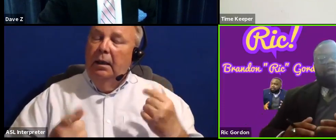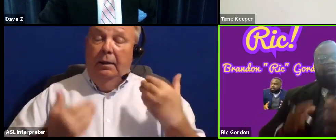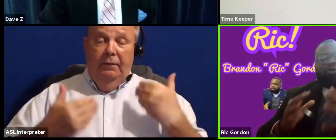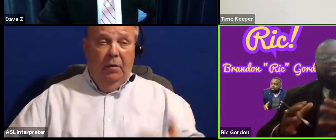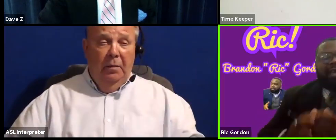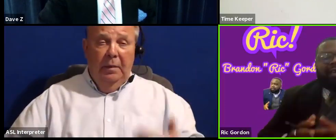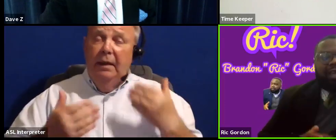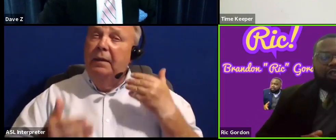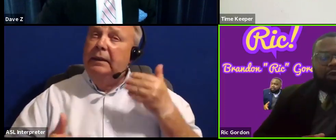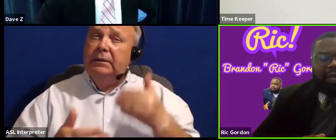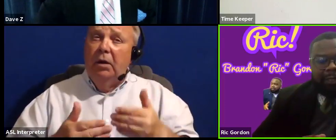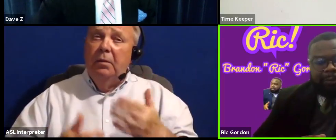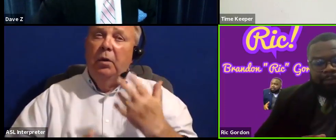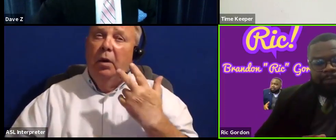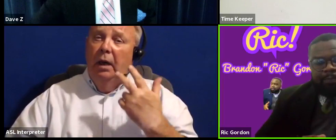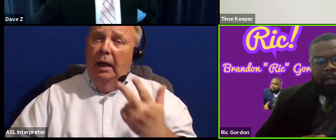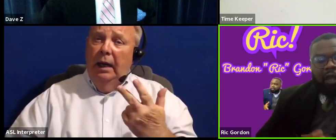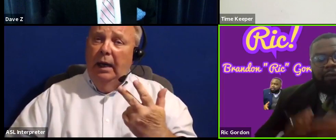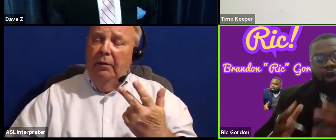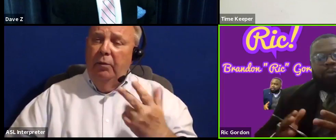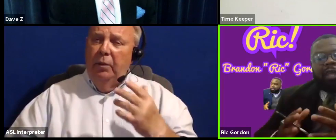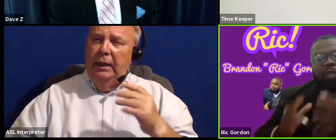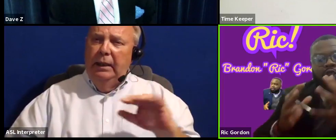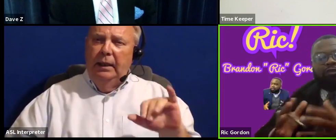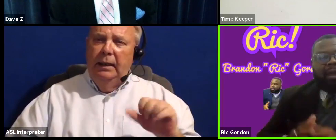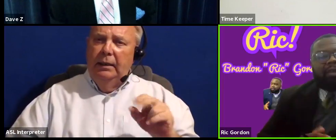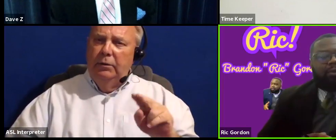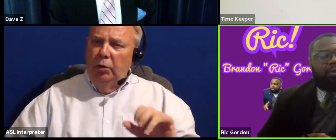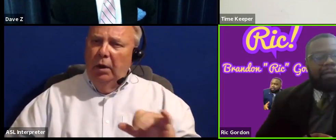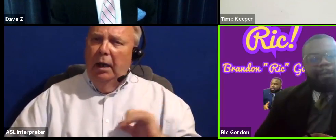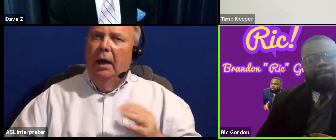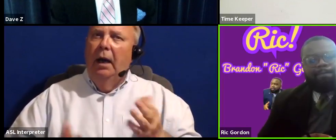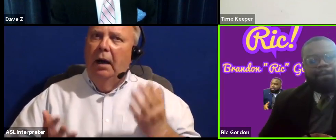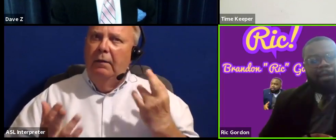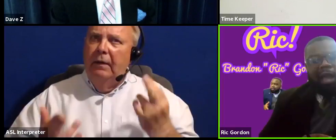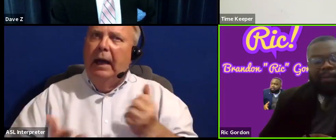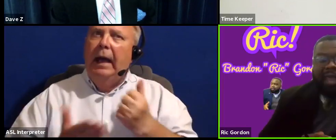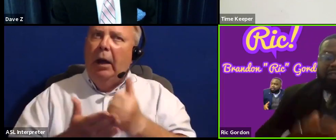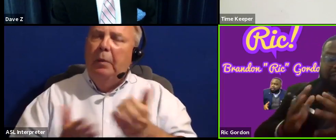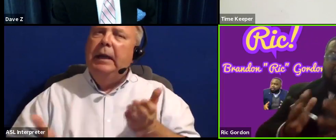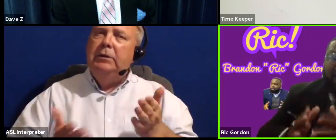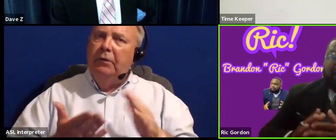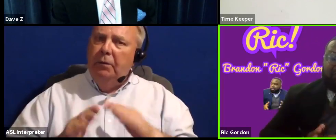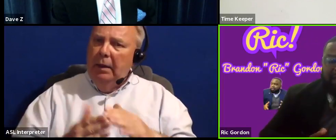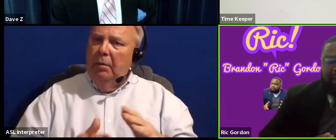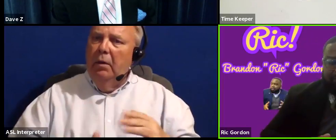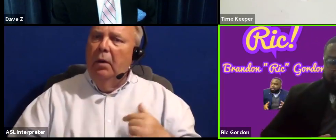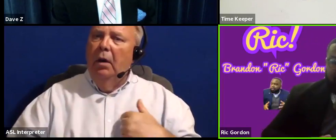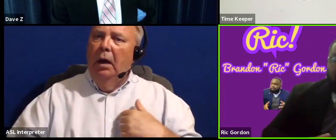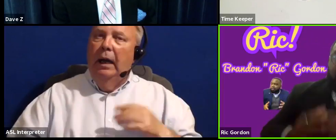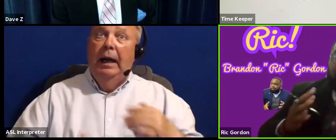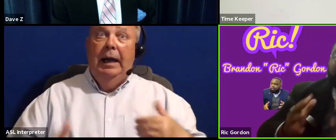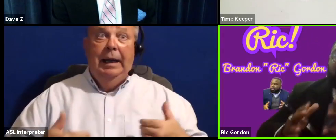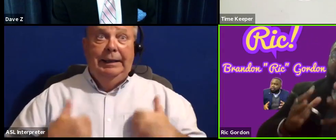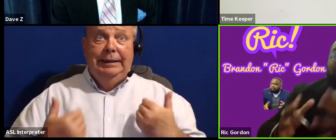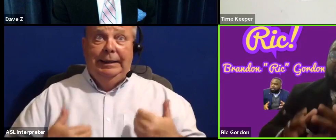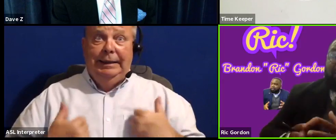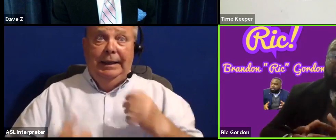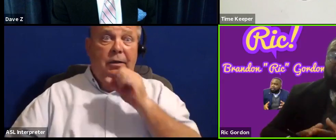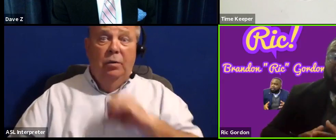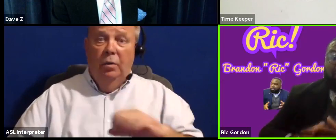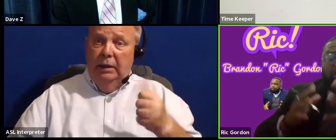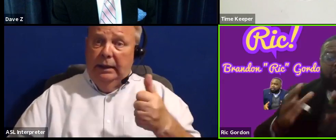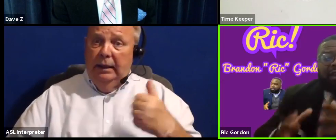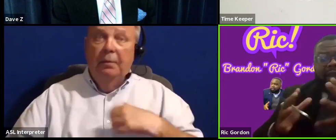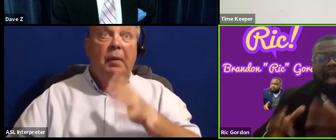this is almost a three decade journey of helping and serving my community. I began at the age of 10 from lessons from my